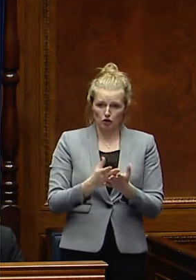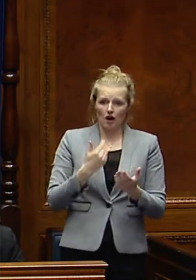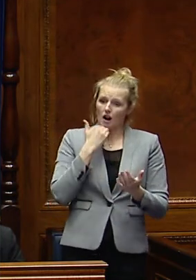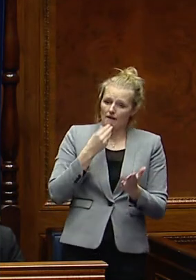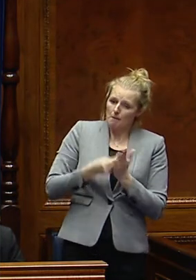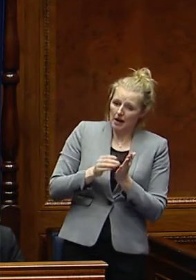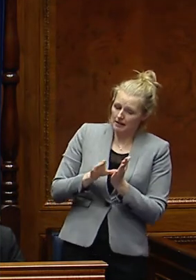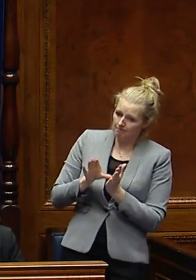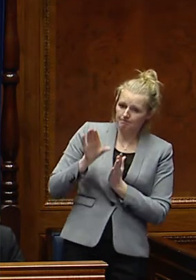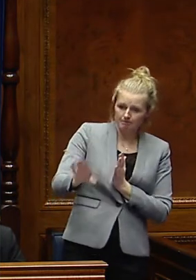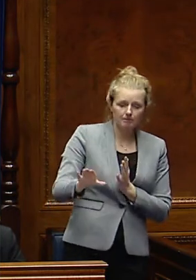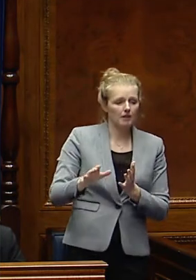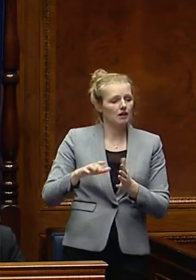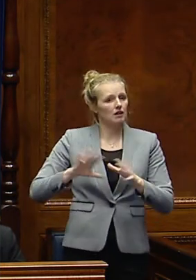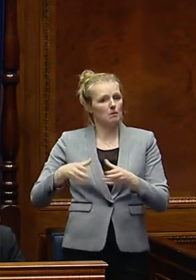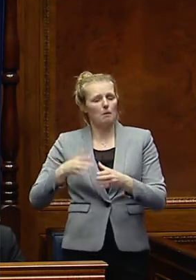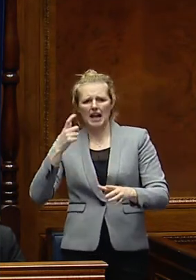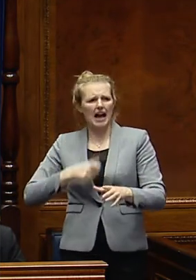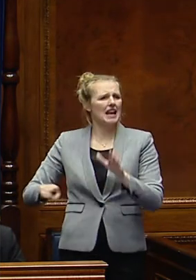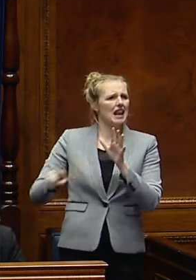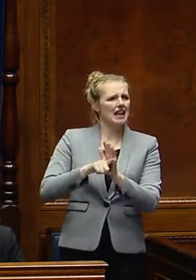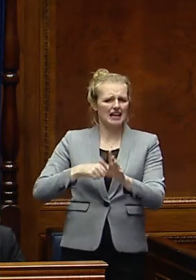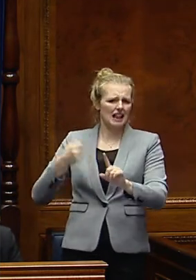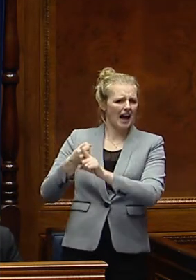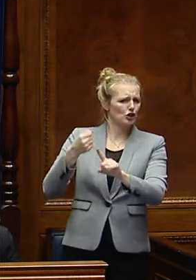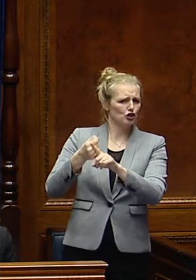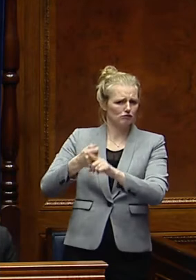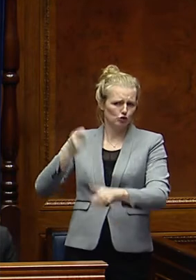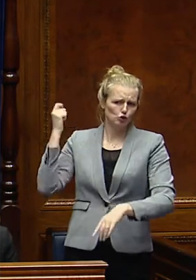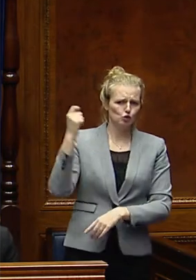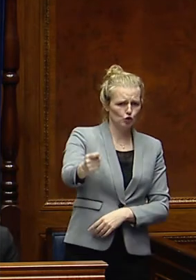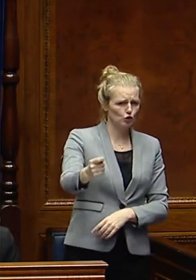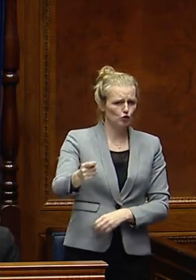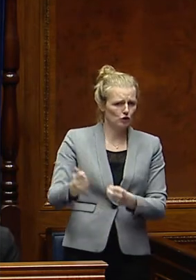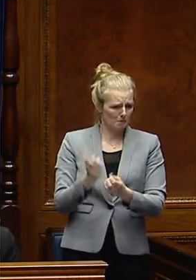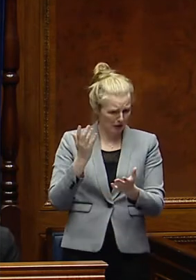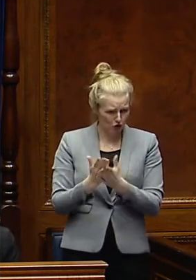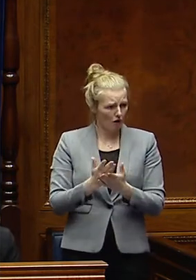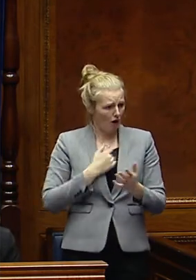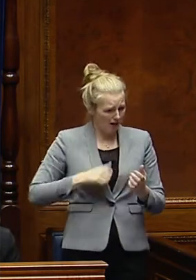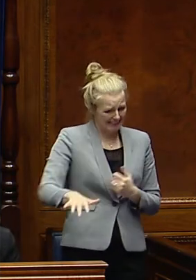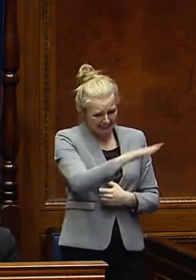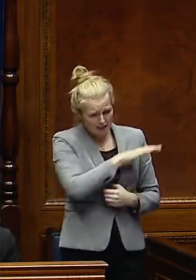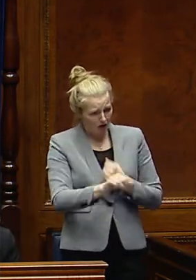they can take legal action to require private owners to fulfil their responsibility to look after such sites.